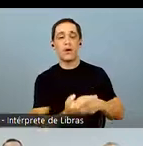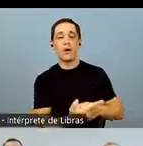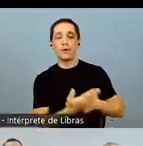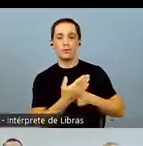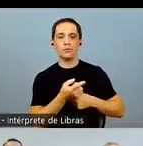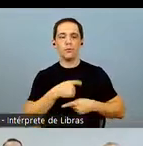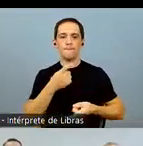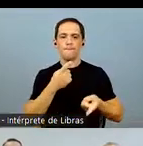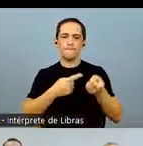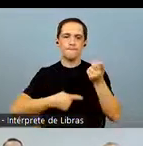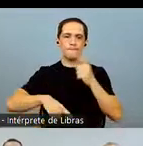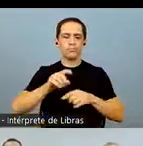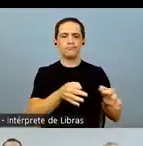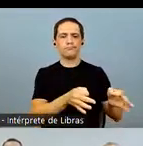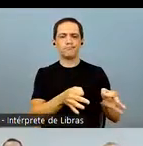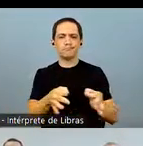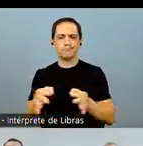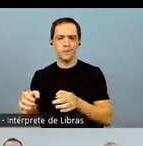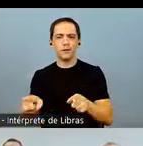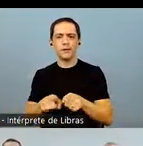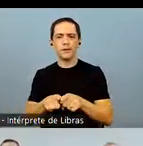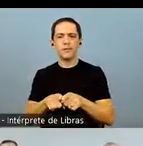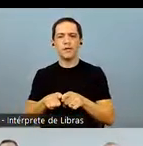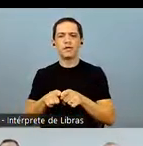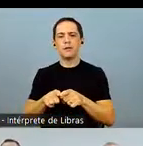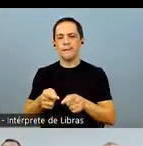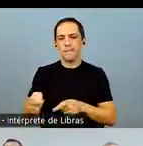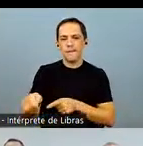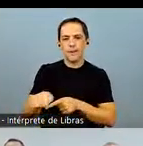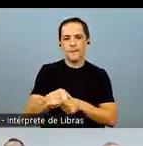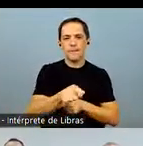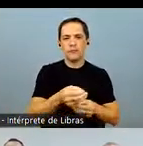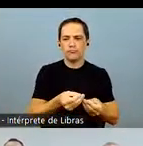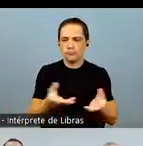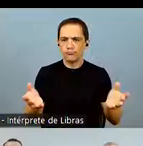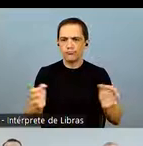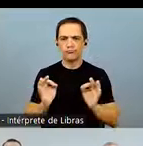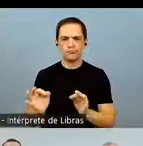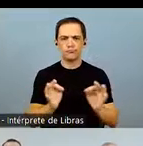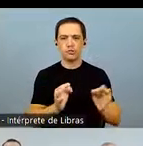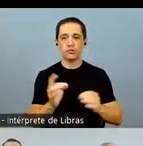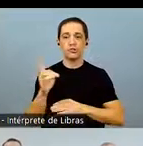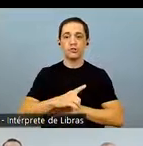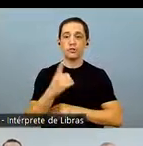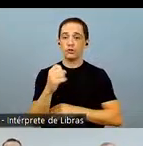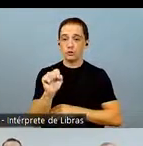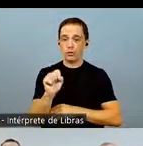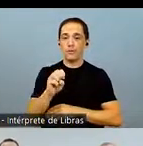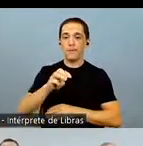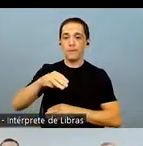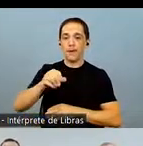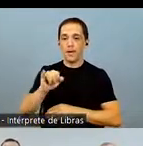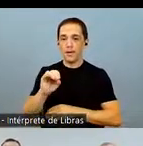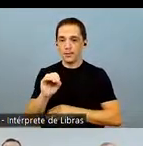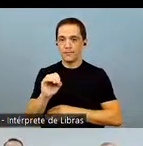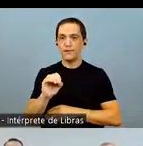cash flow contributed to maintaining an adequate level of leverage. And on May 18, we